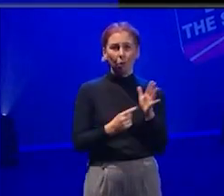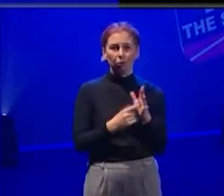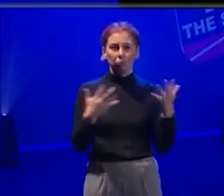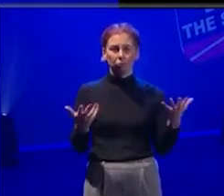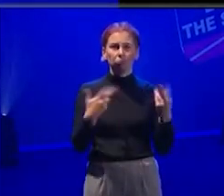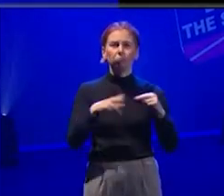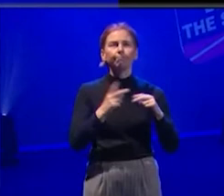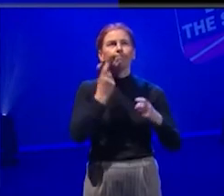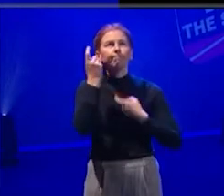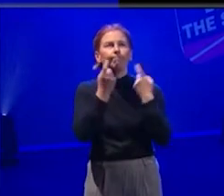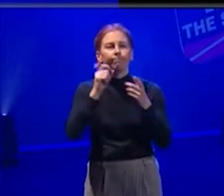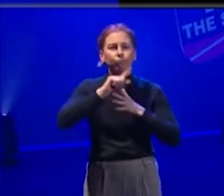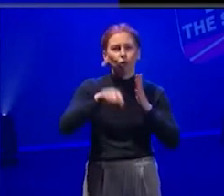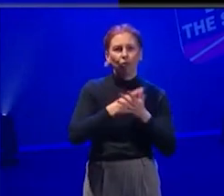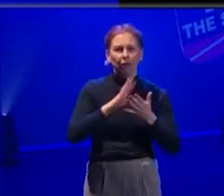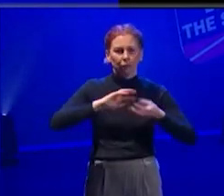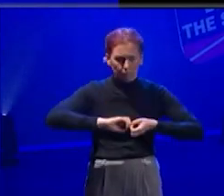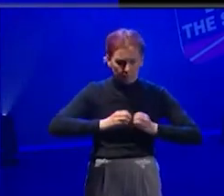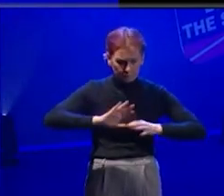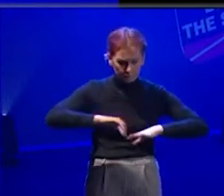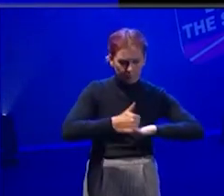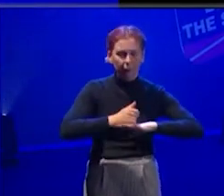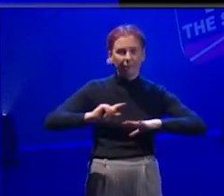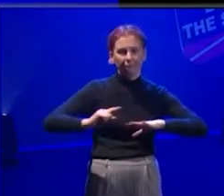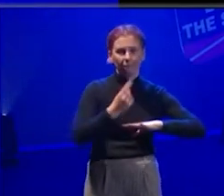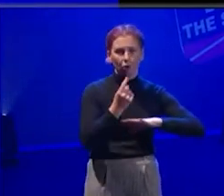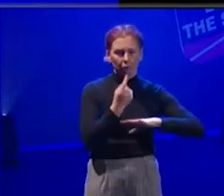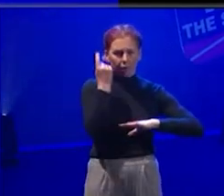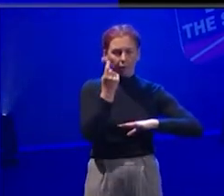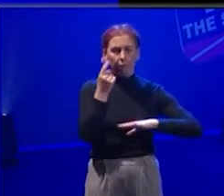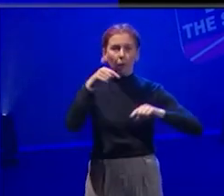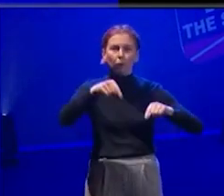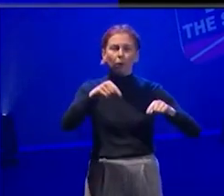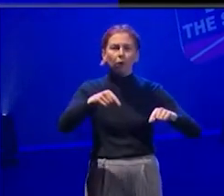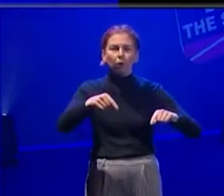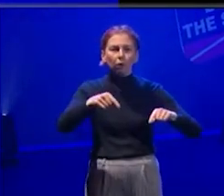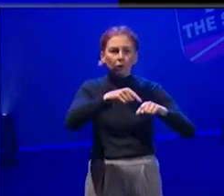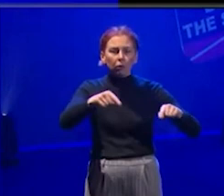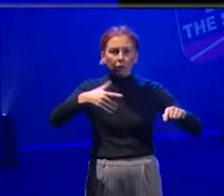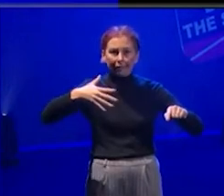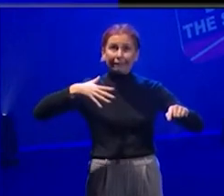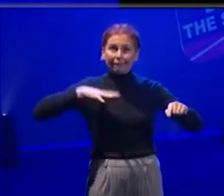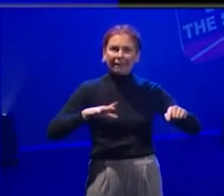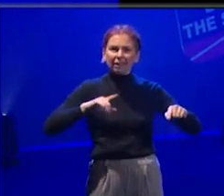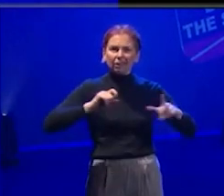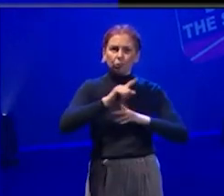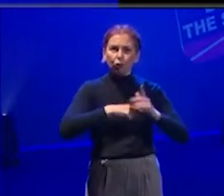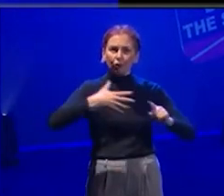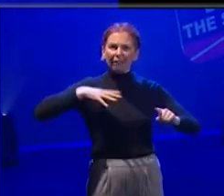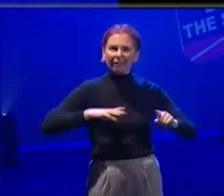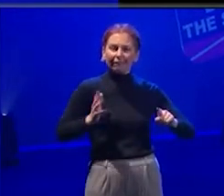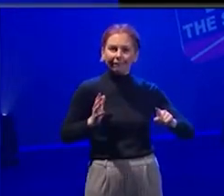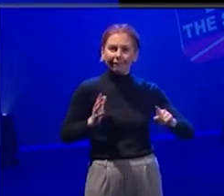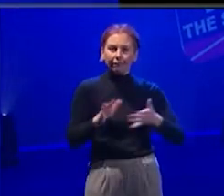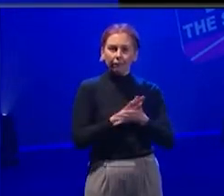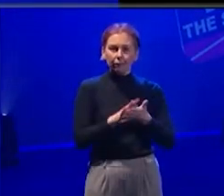creating any sort of project, we're first of all basing that on the need already existing. rather than us